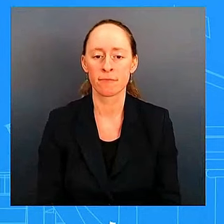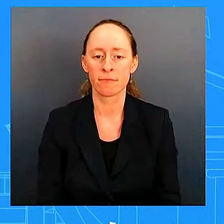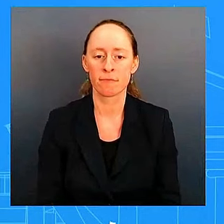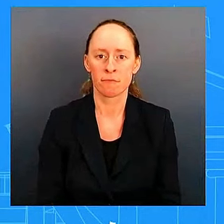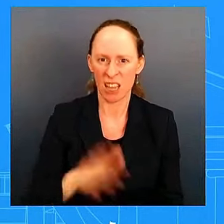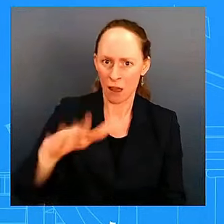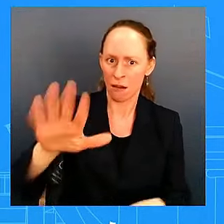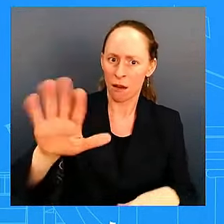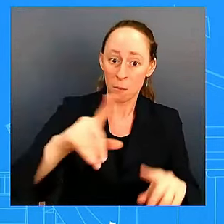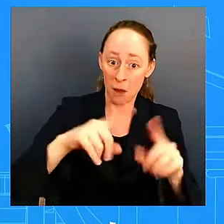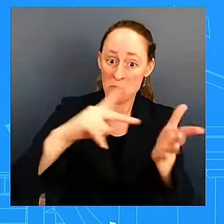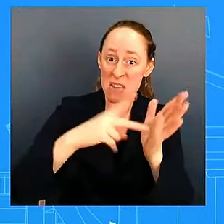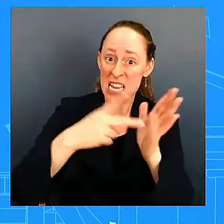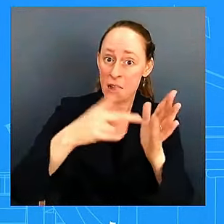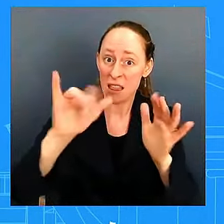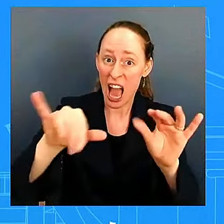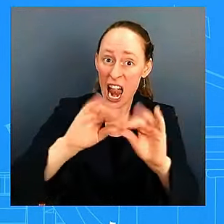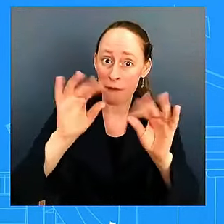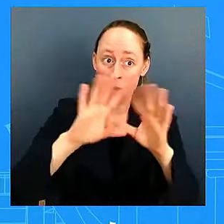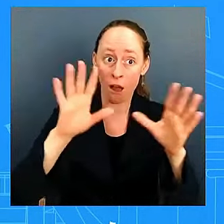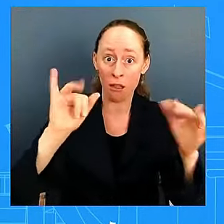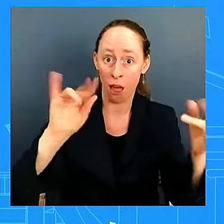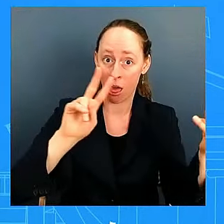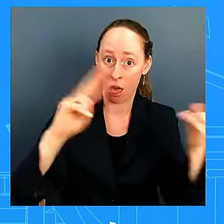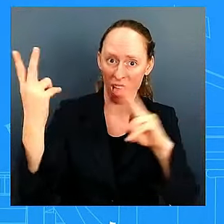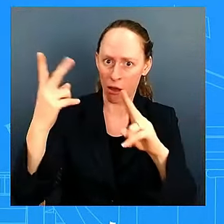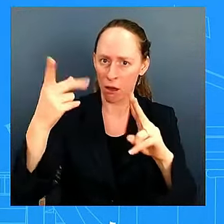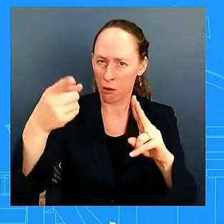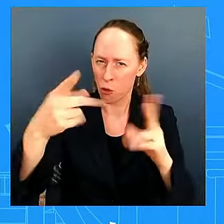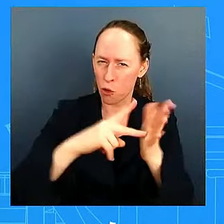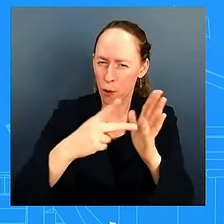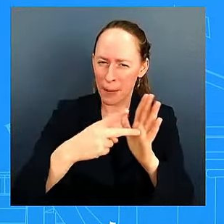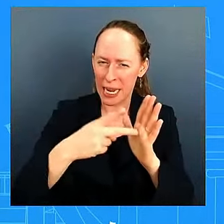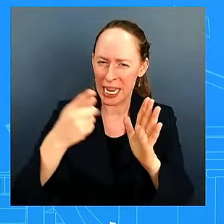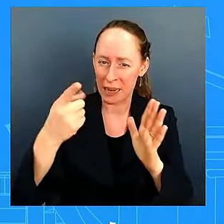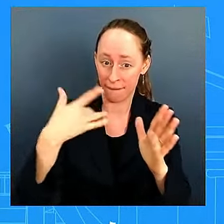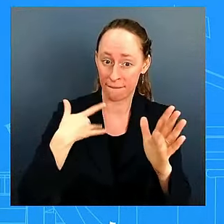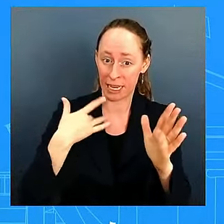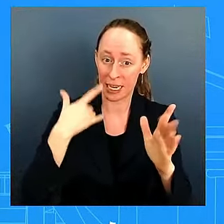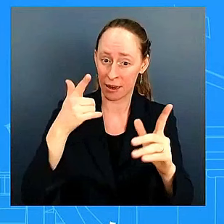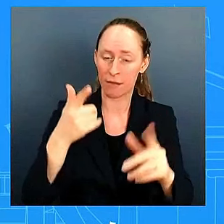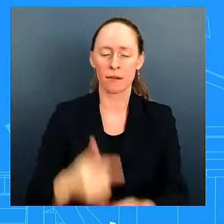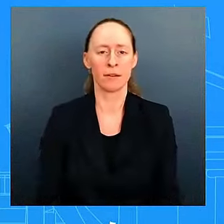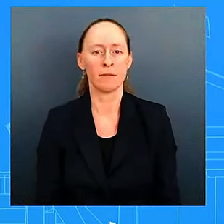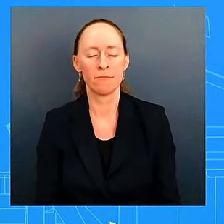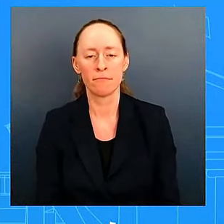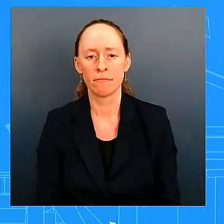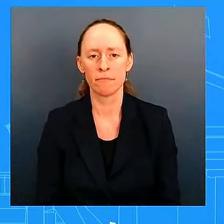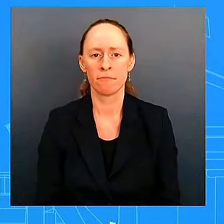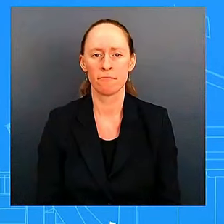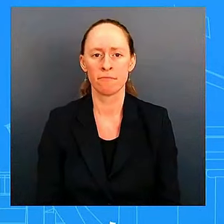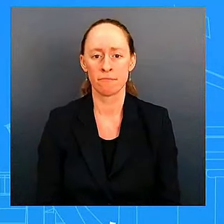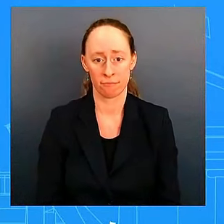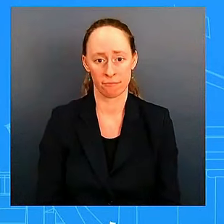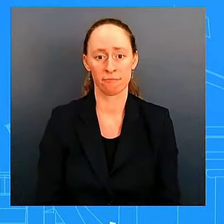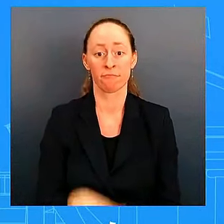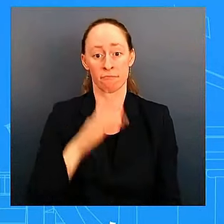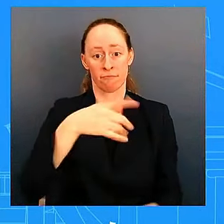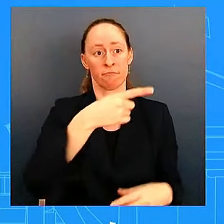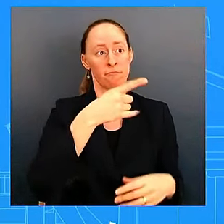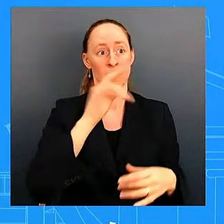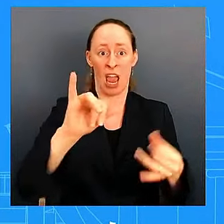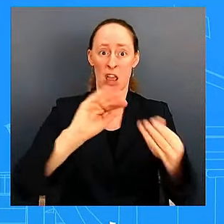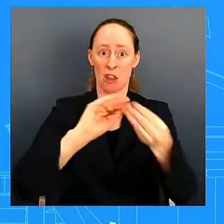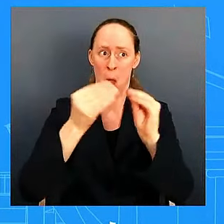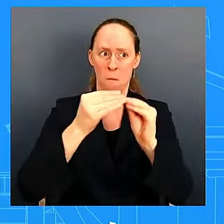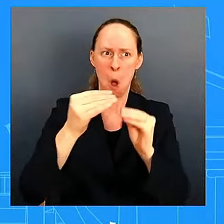the numbers that is being put out about how many people are out has been falsely represented here if you look at